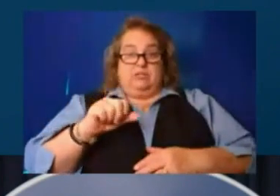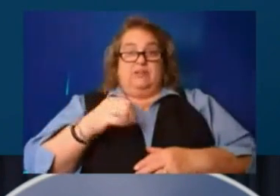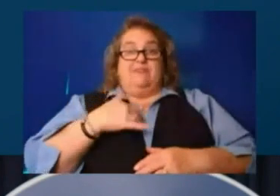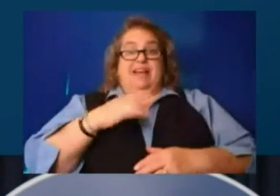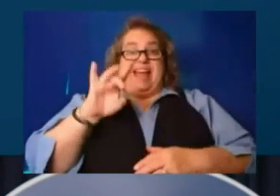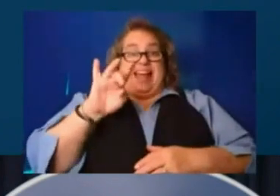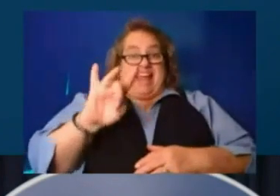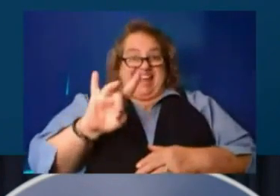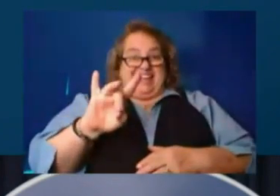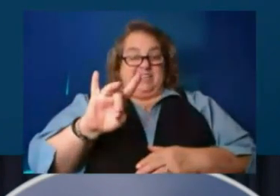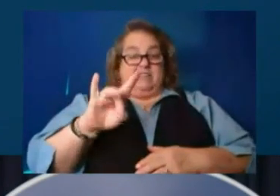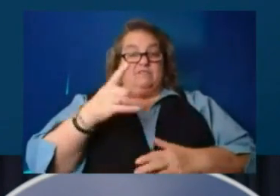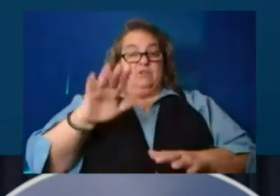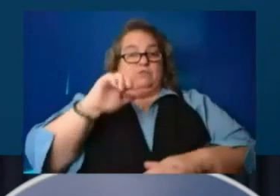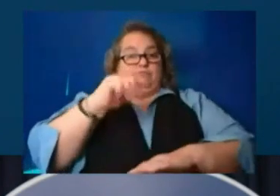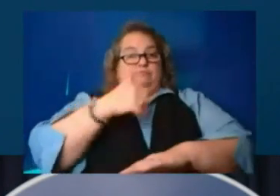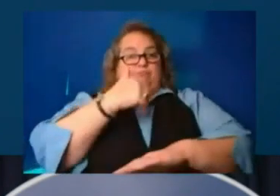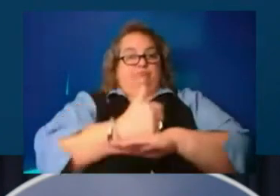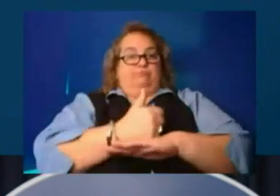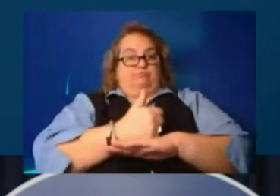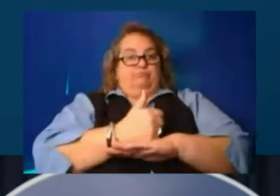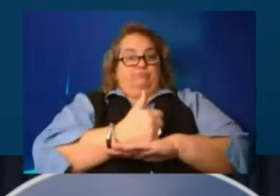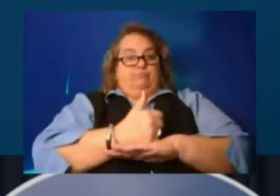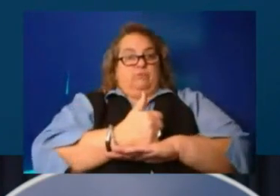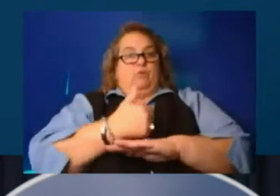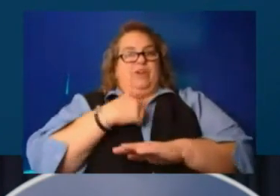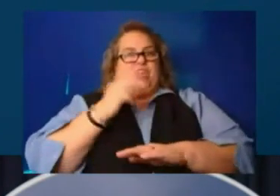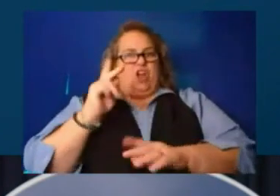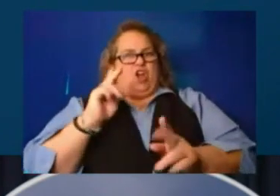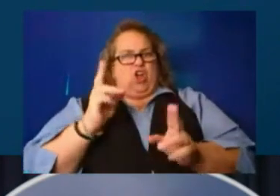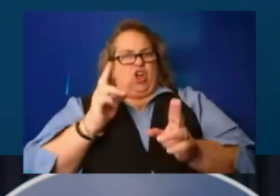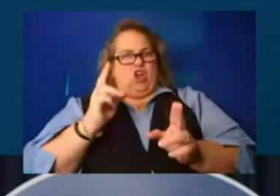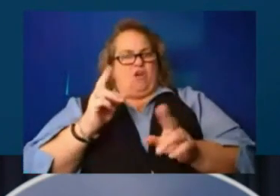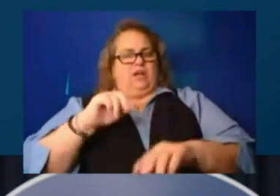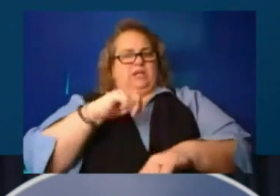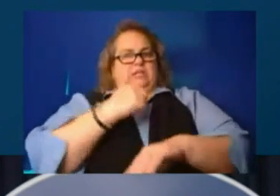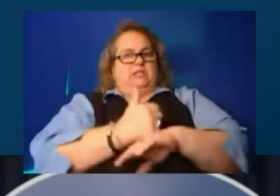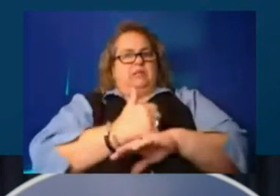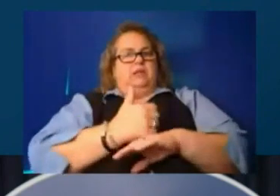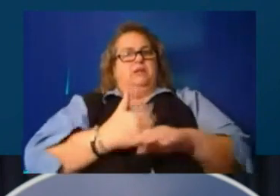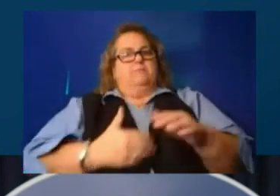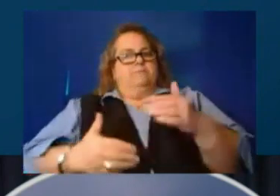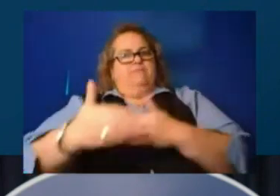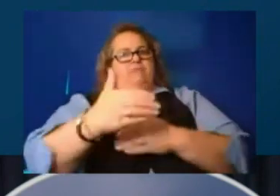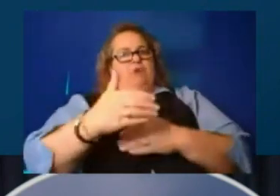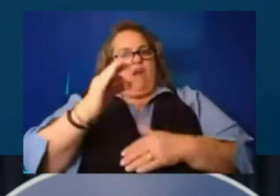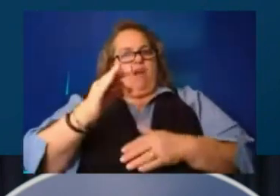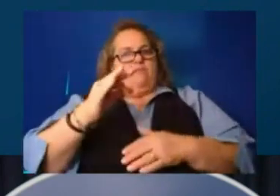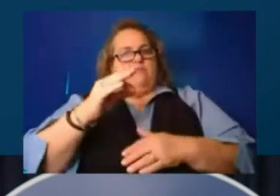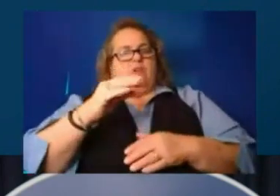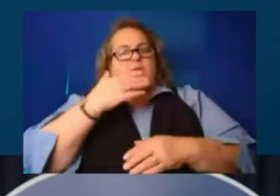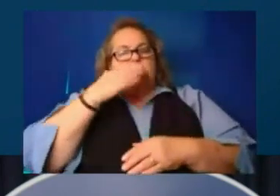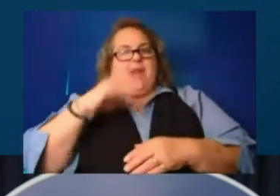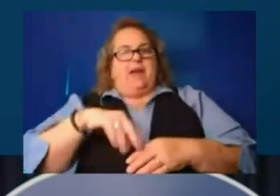up. We actually got in front of the weather, which I hope feels good to the people in these communities